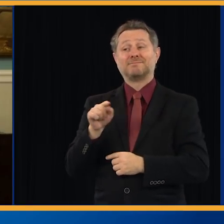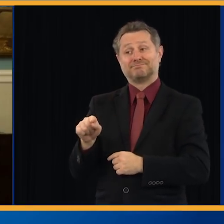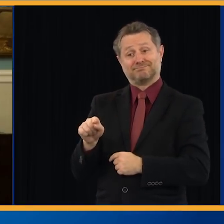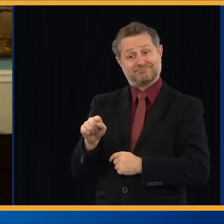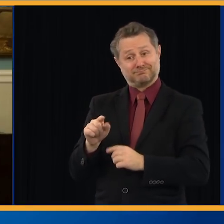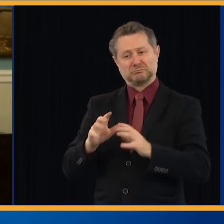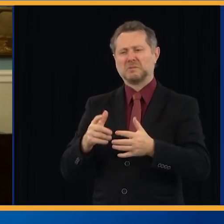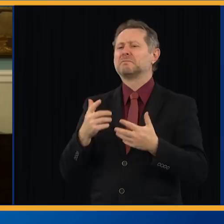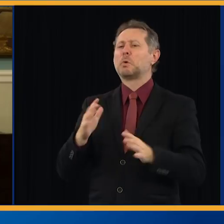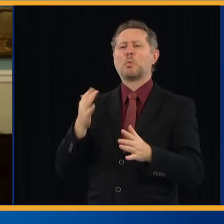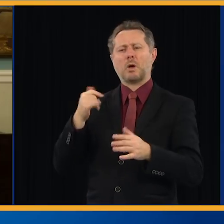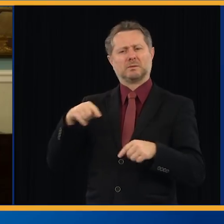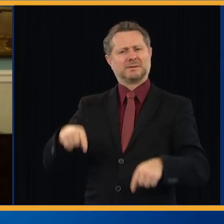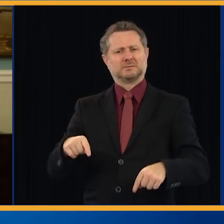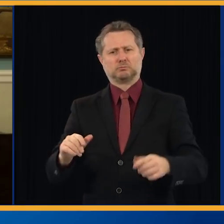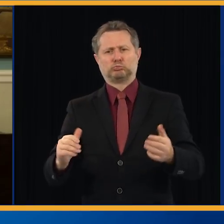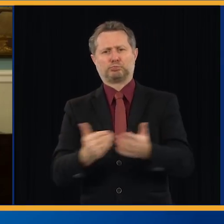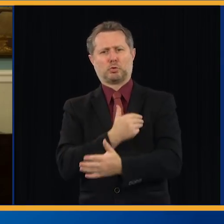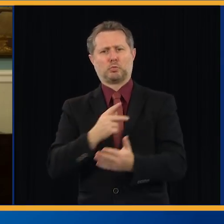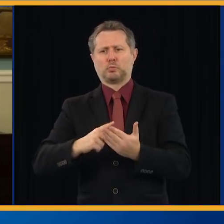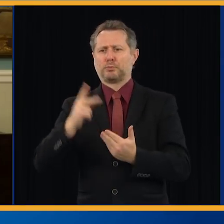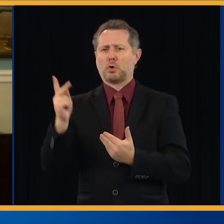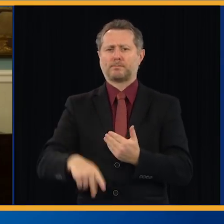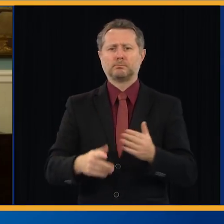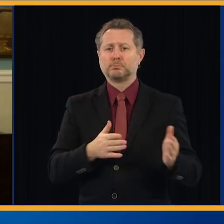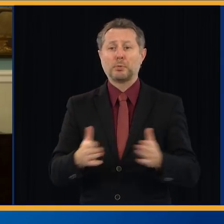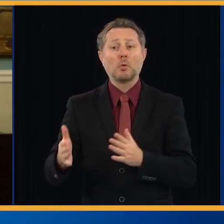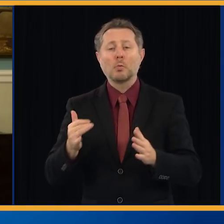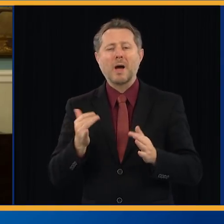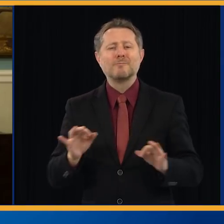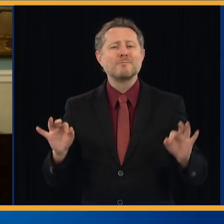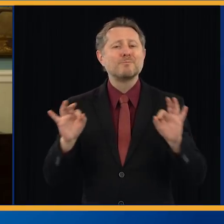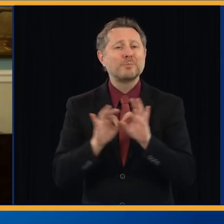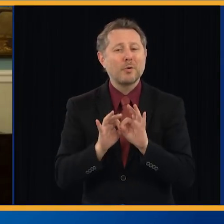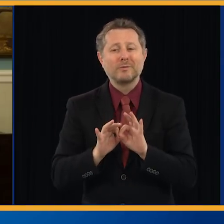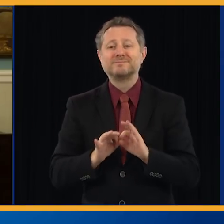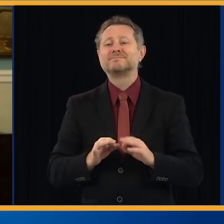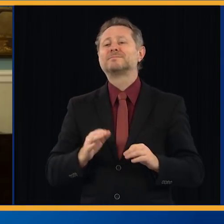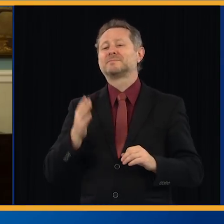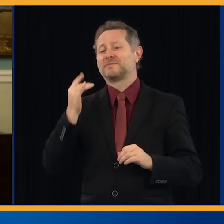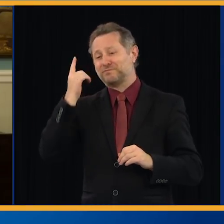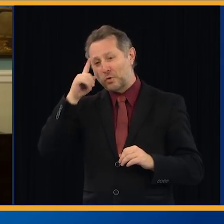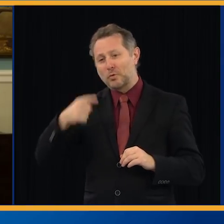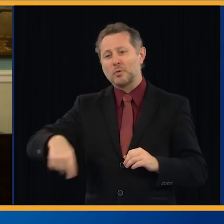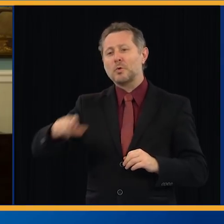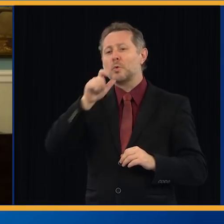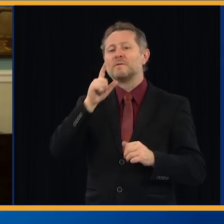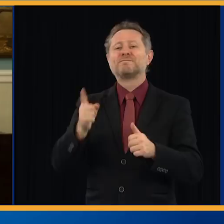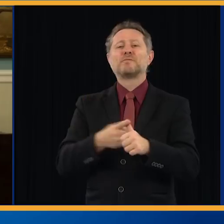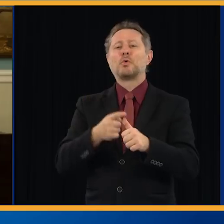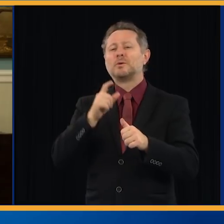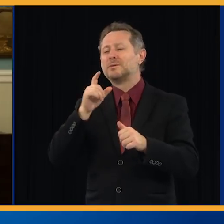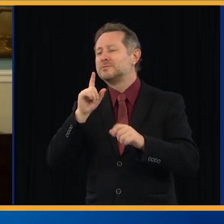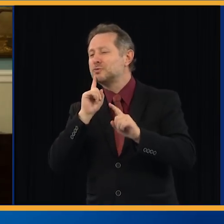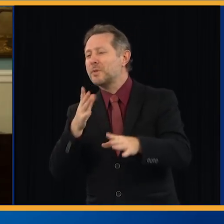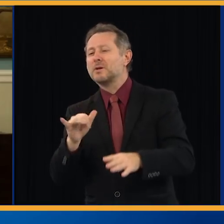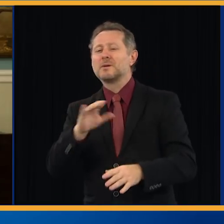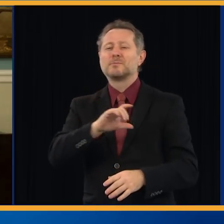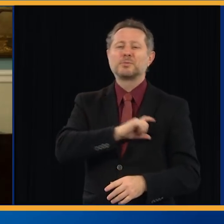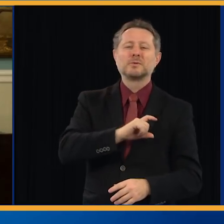plan is so important in terms of our essential workers, our first responders, our health care heroes,